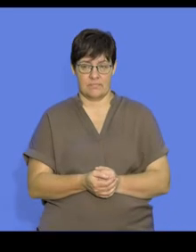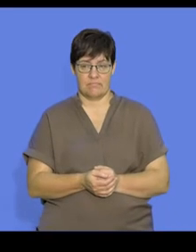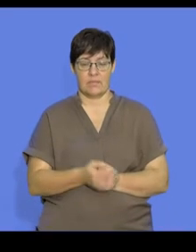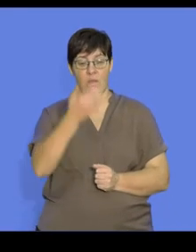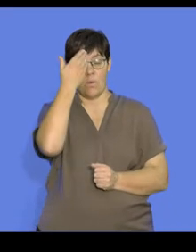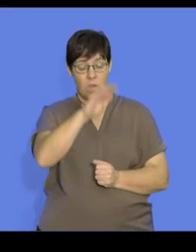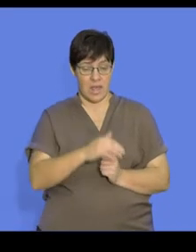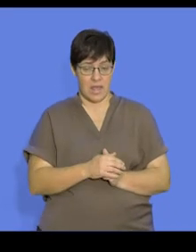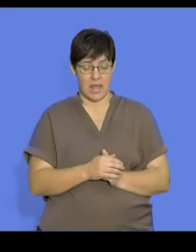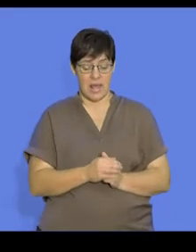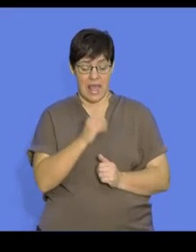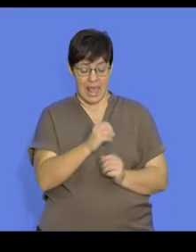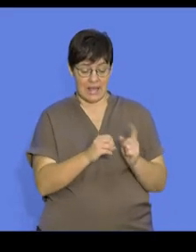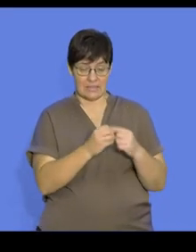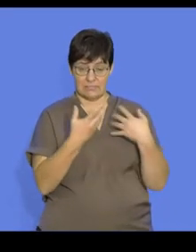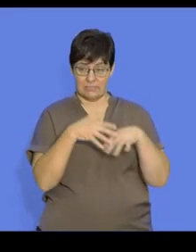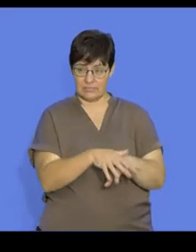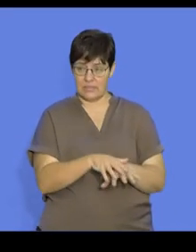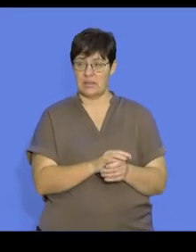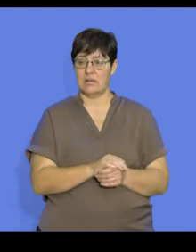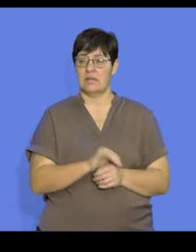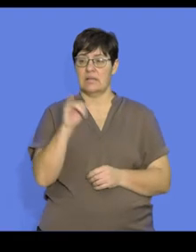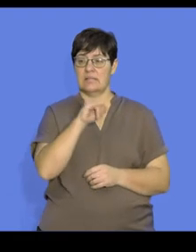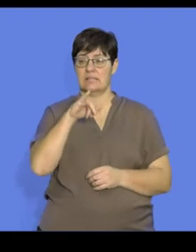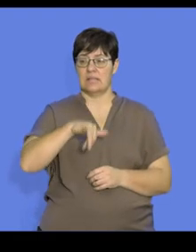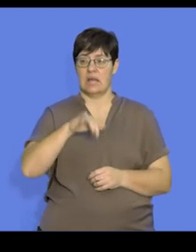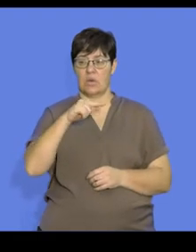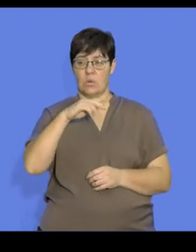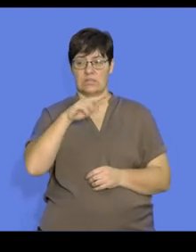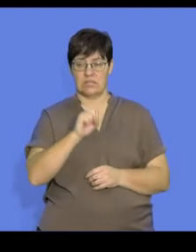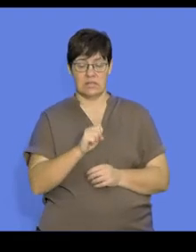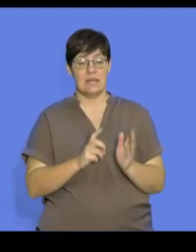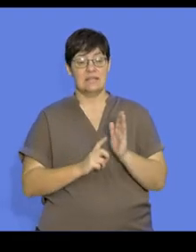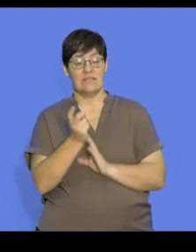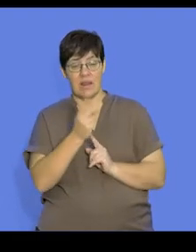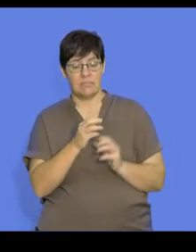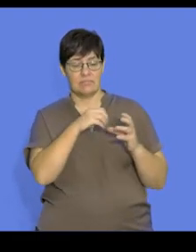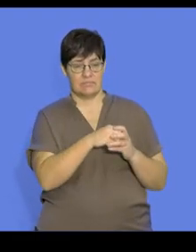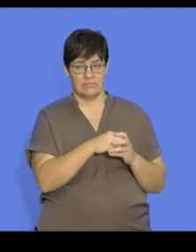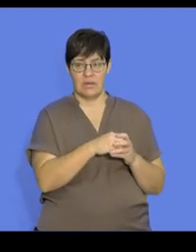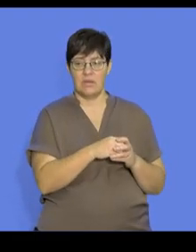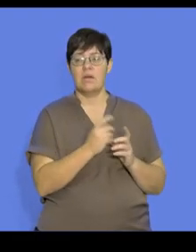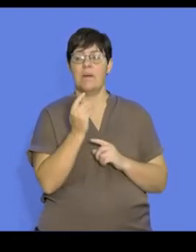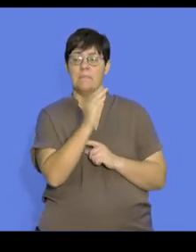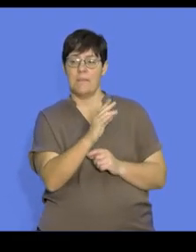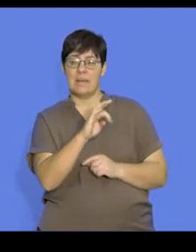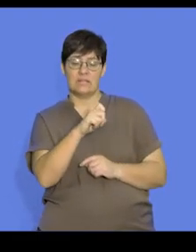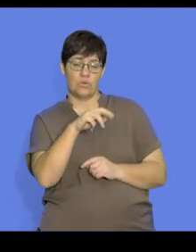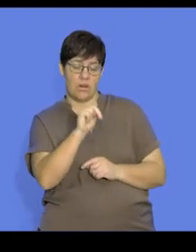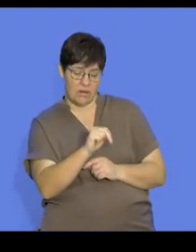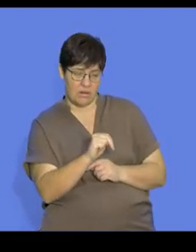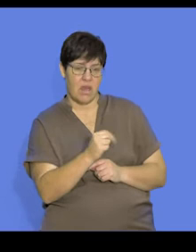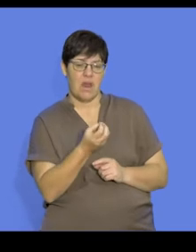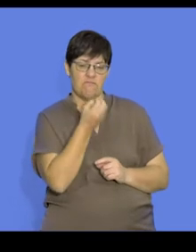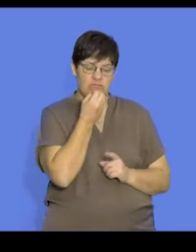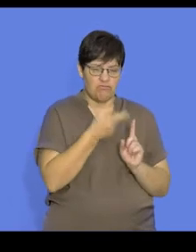We know that the fertilised egg cells or the zygote develops into the larva that lives on the yolk and plankton in aquatic